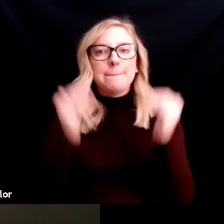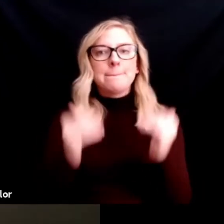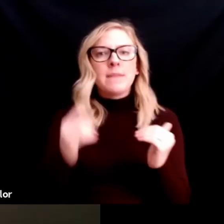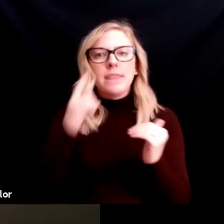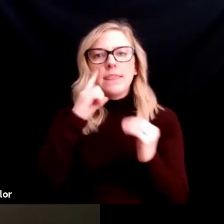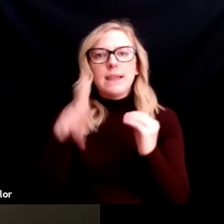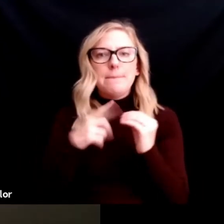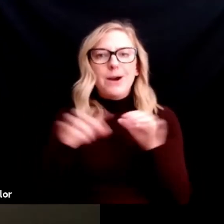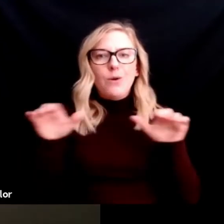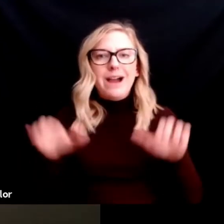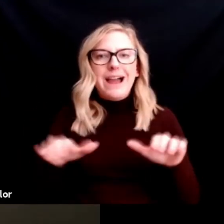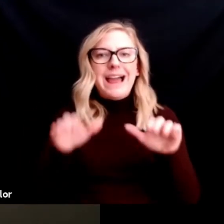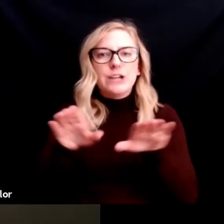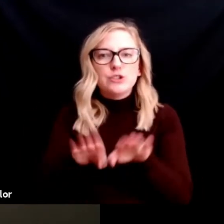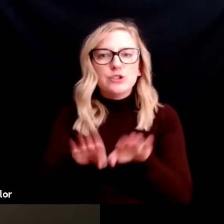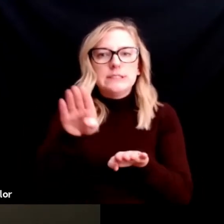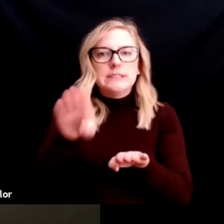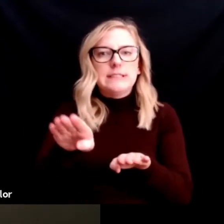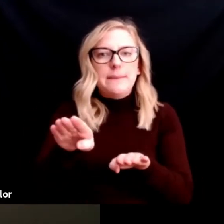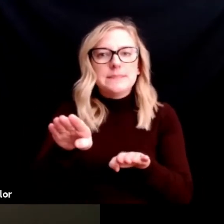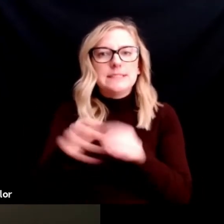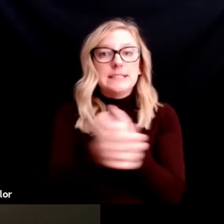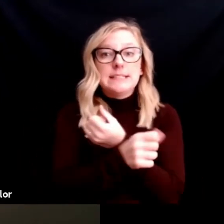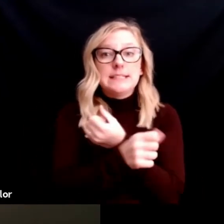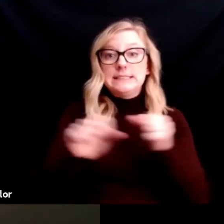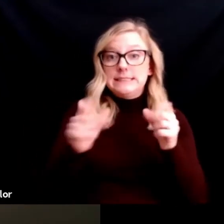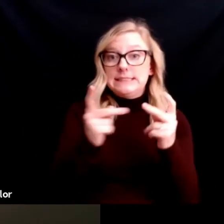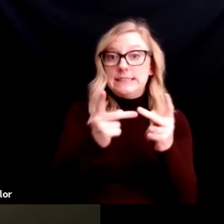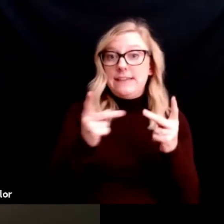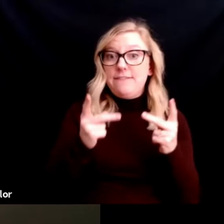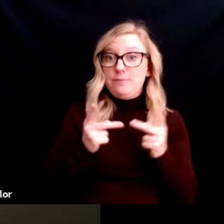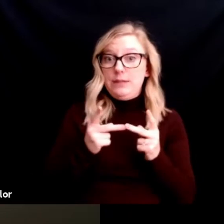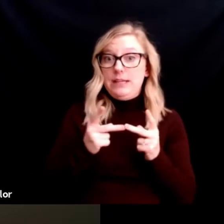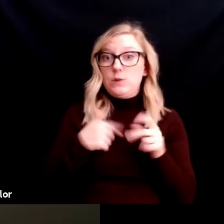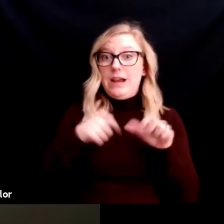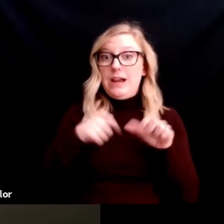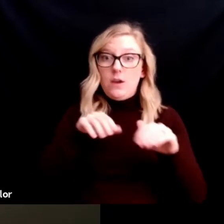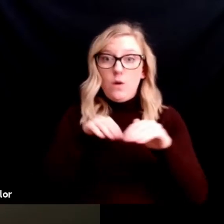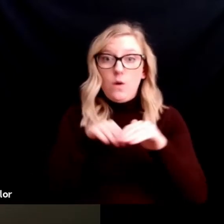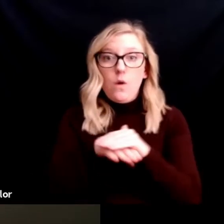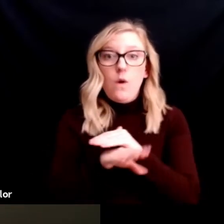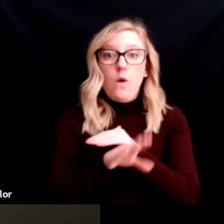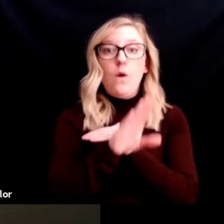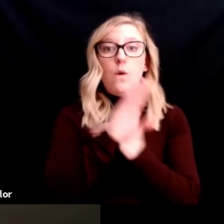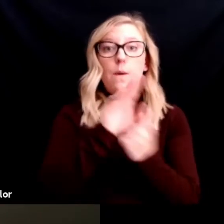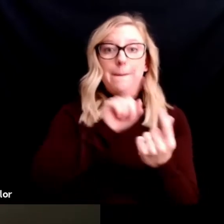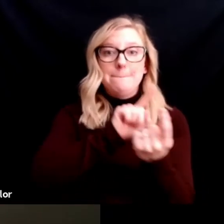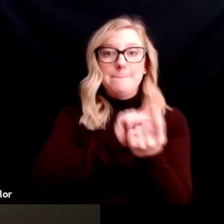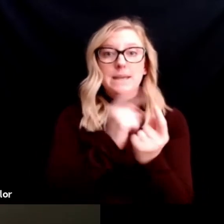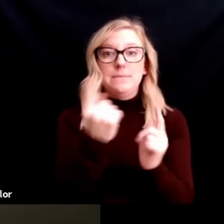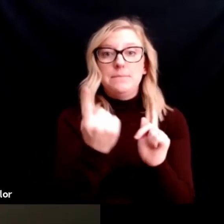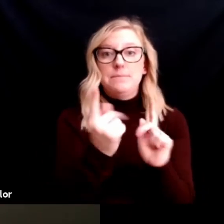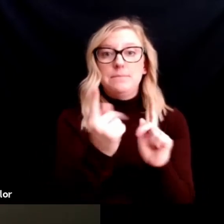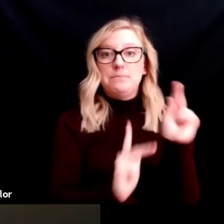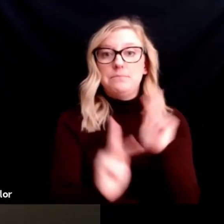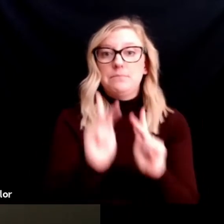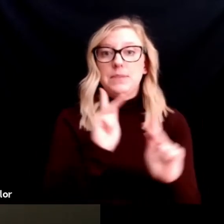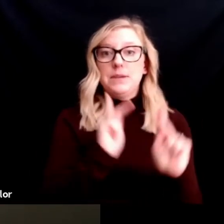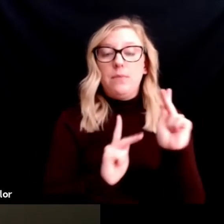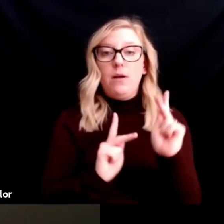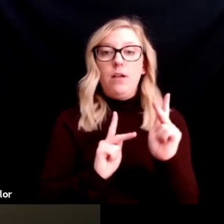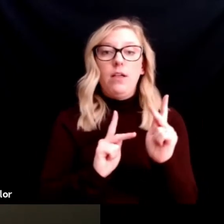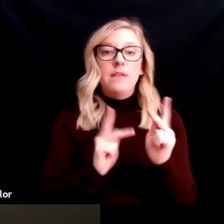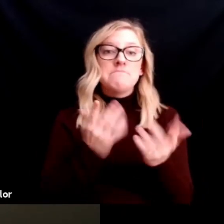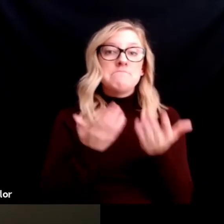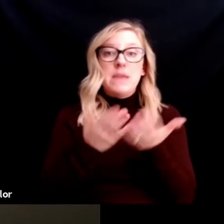where you could meet someone. Maybe there's a social club in your neighborhood. Maybe you go to school